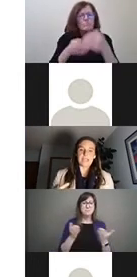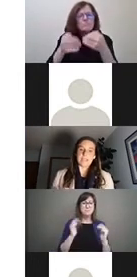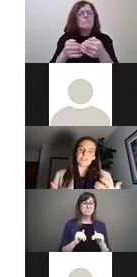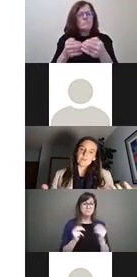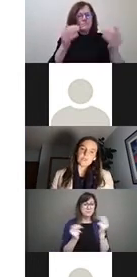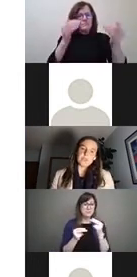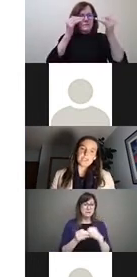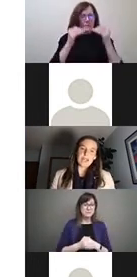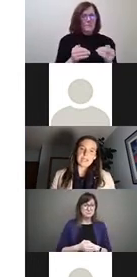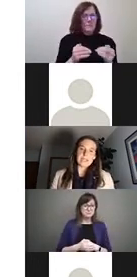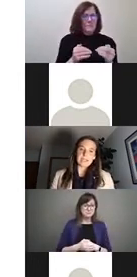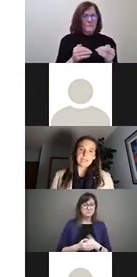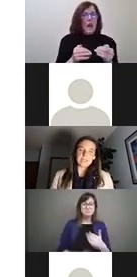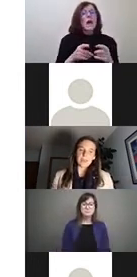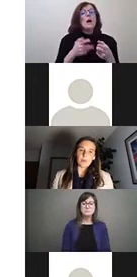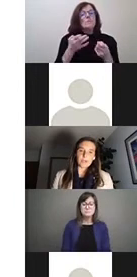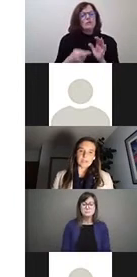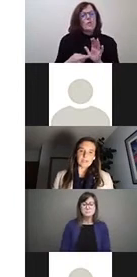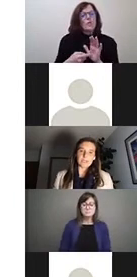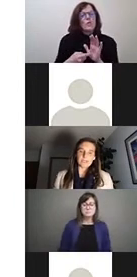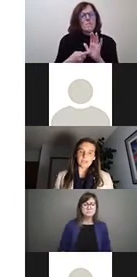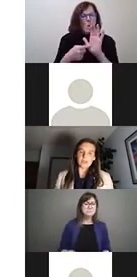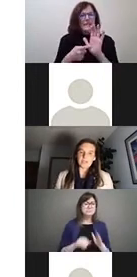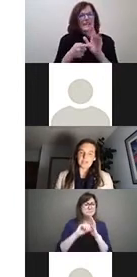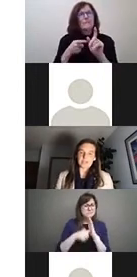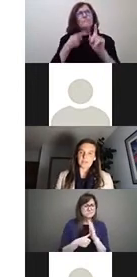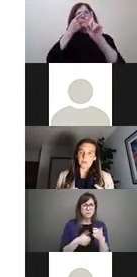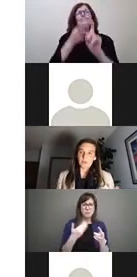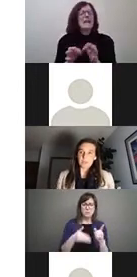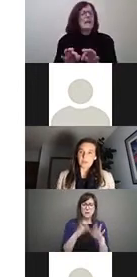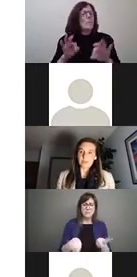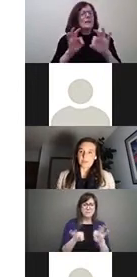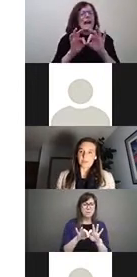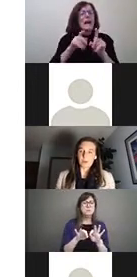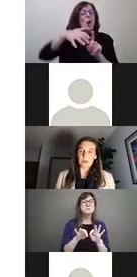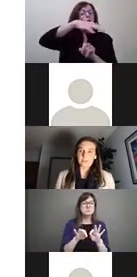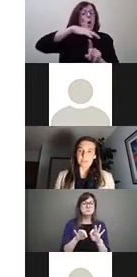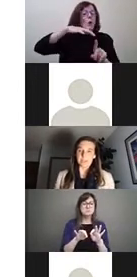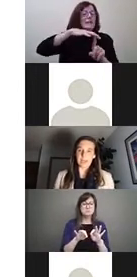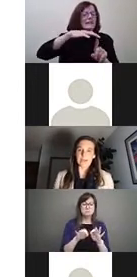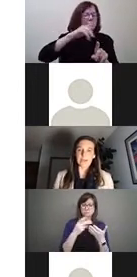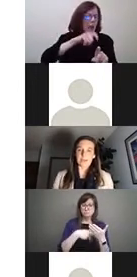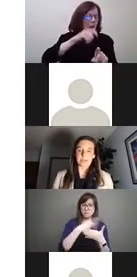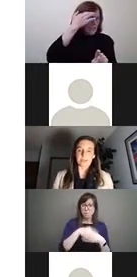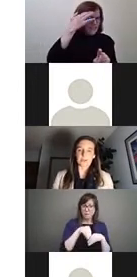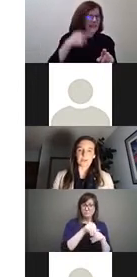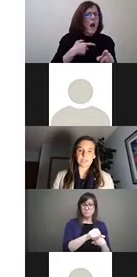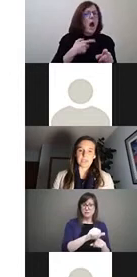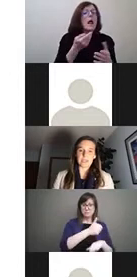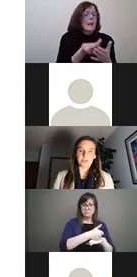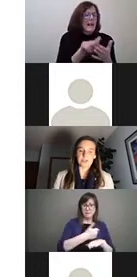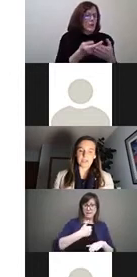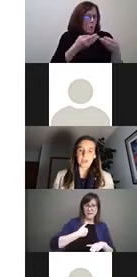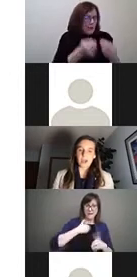And just wanted to highlight the importance of this in the context of knowing what we spend for programs in Canada versus other